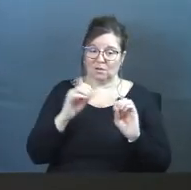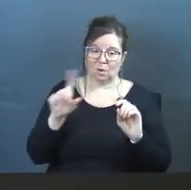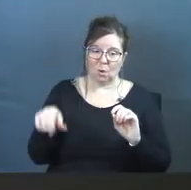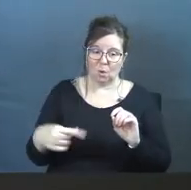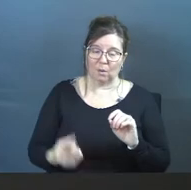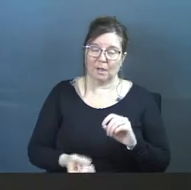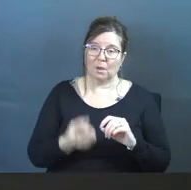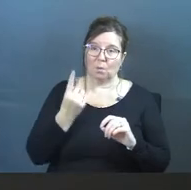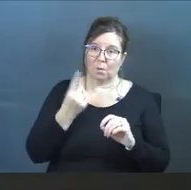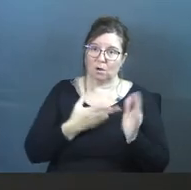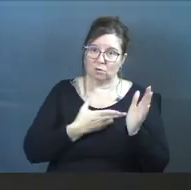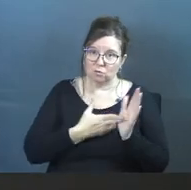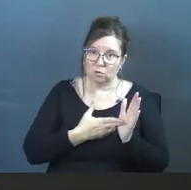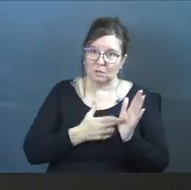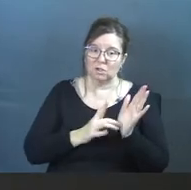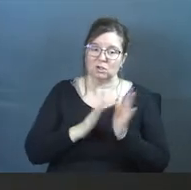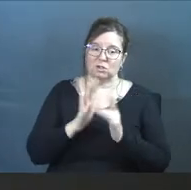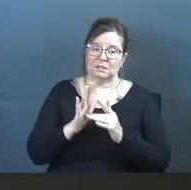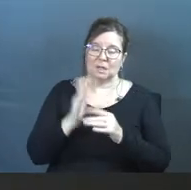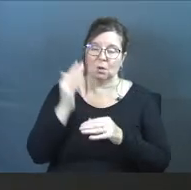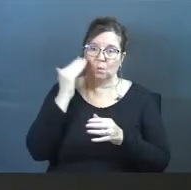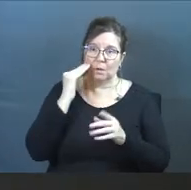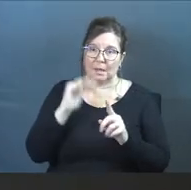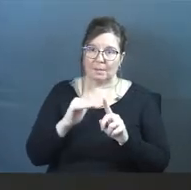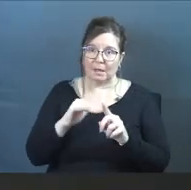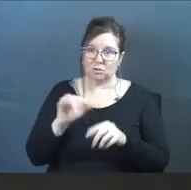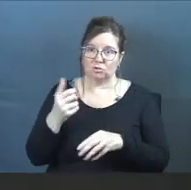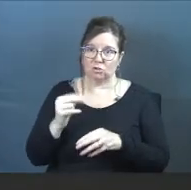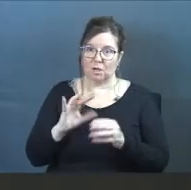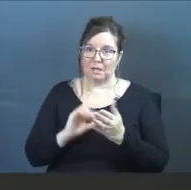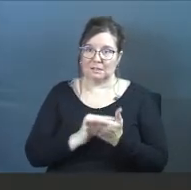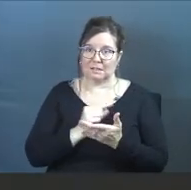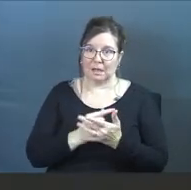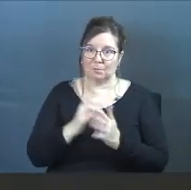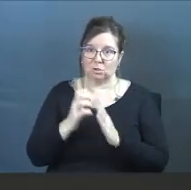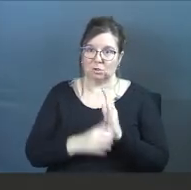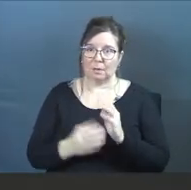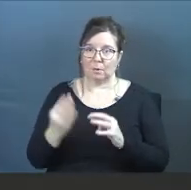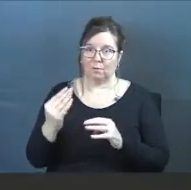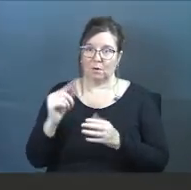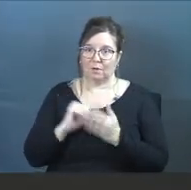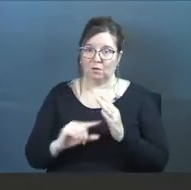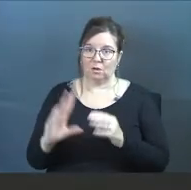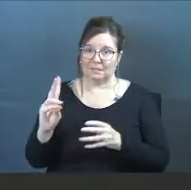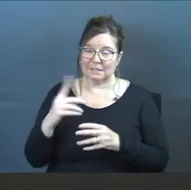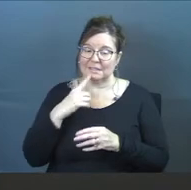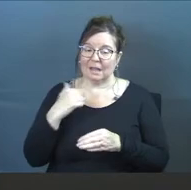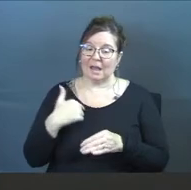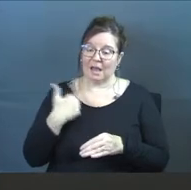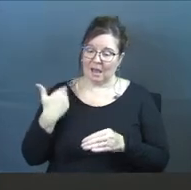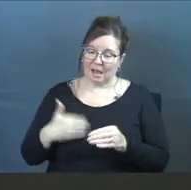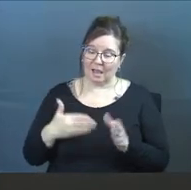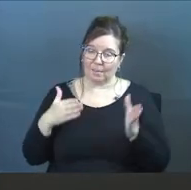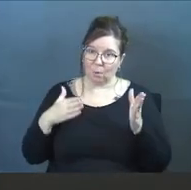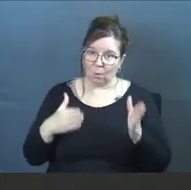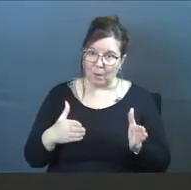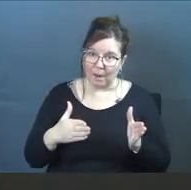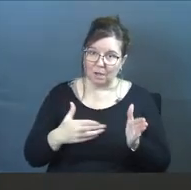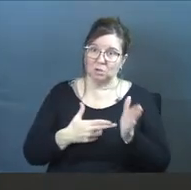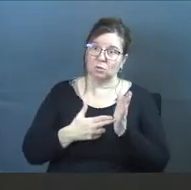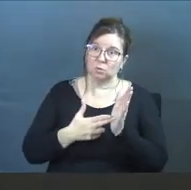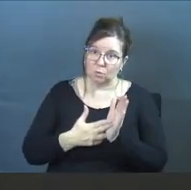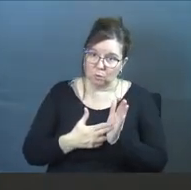is only one truth. Jesus reminds us in John's gospel, in chapter 14, verse 6, that He says that I am the way,